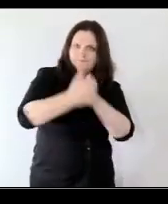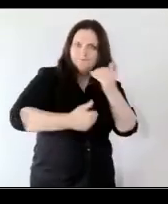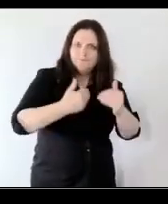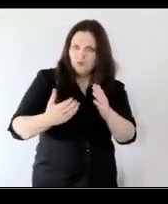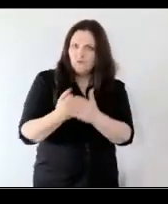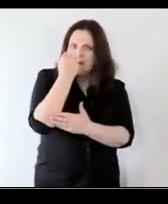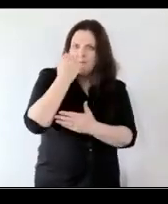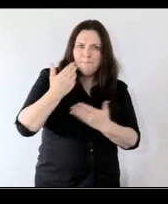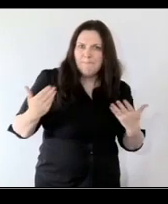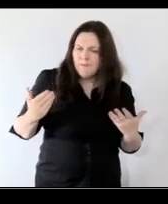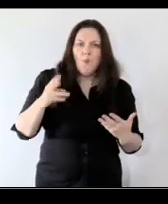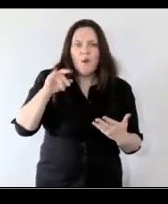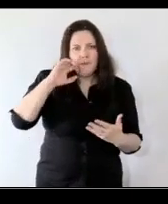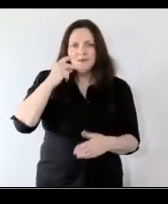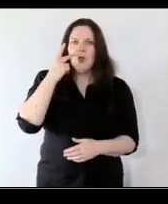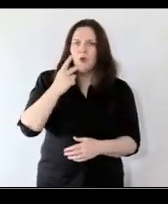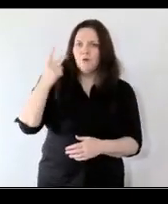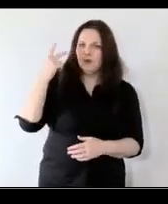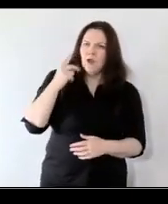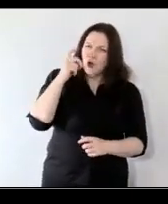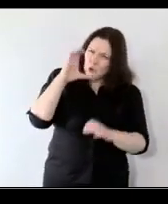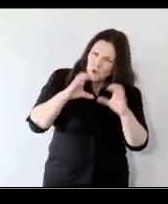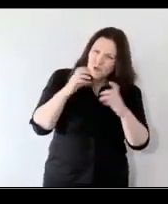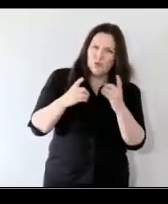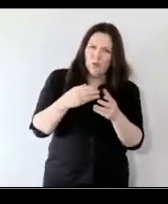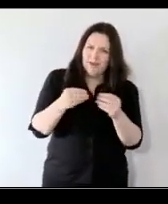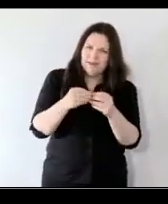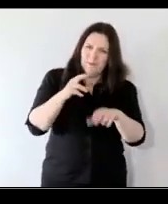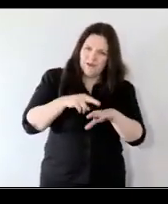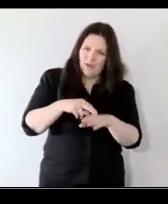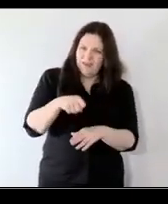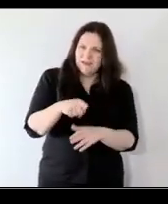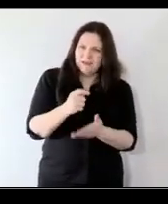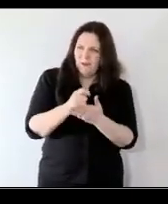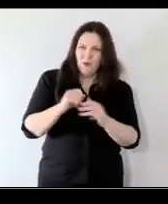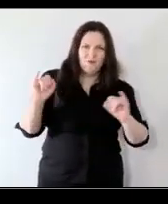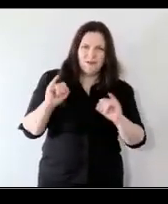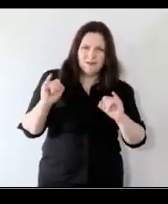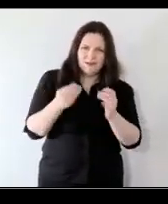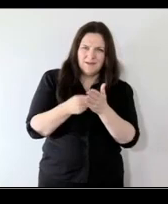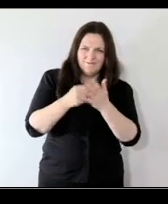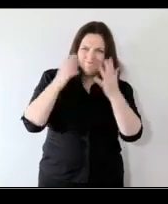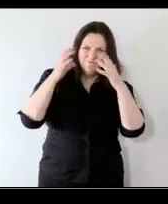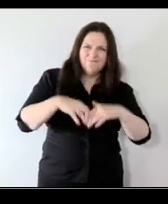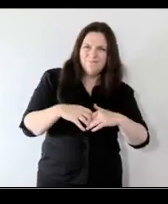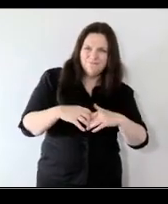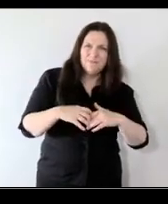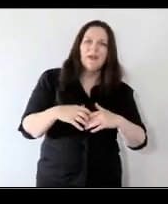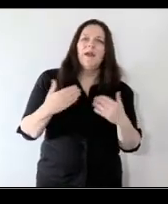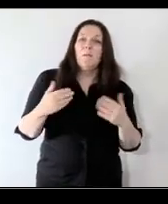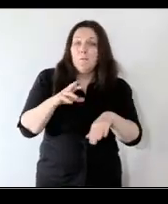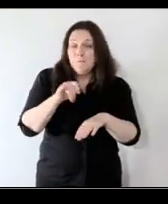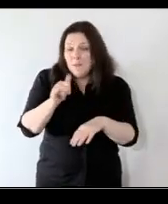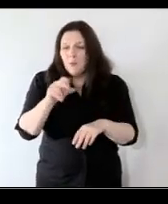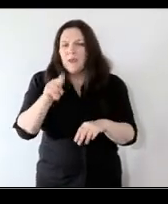can look back and reflect on how we could have done things better at that crisis um and perhaps we can do